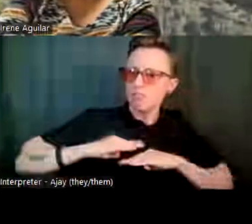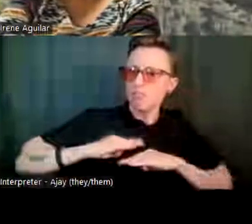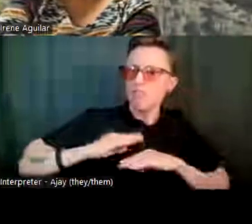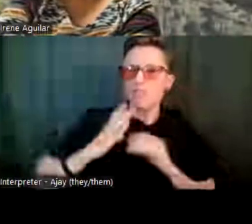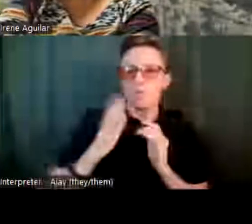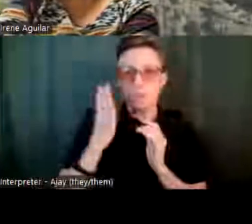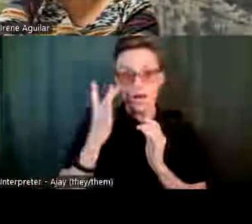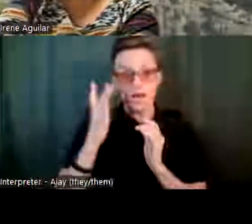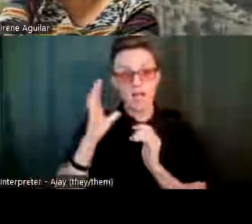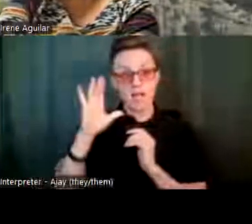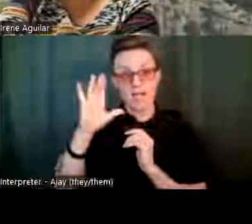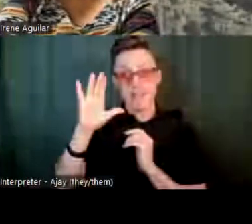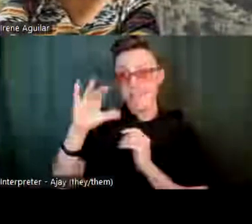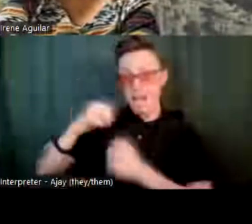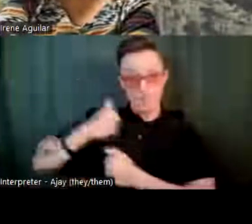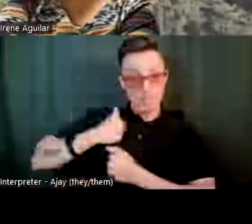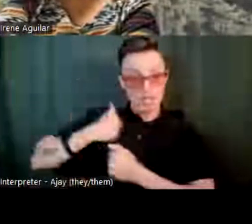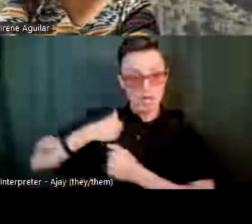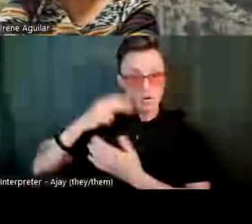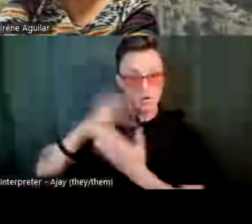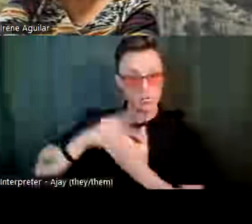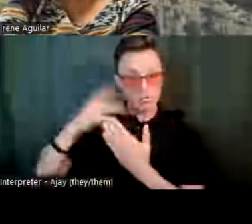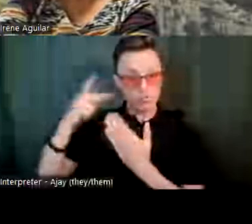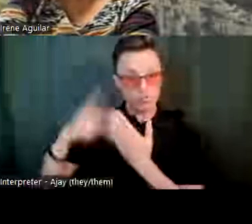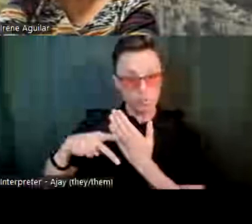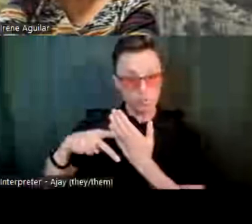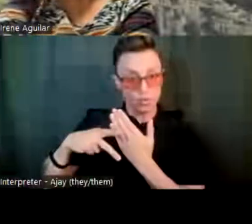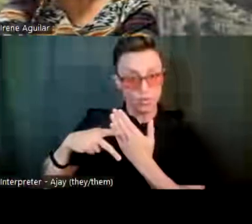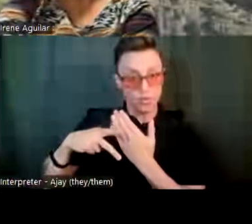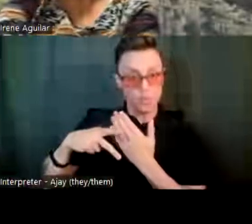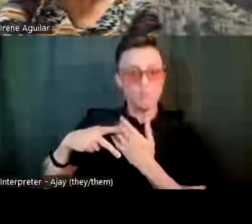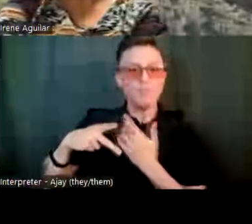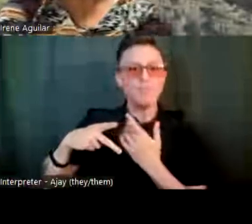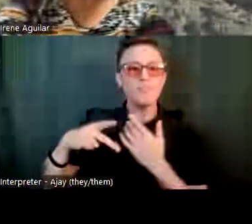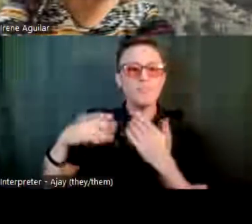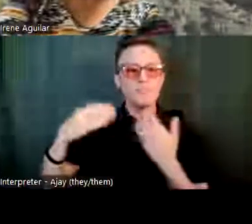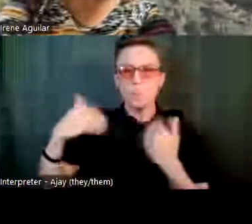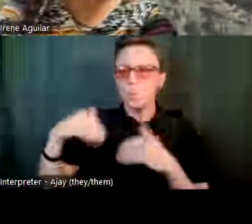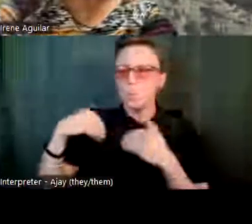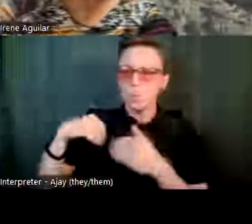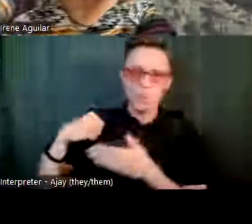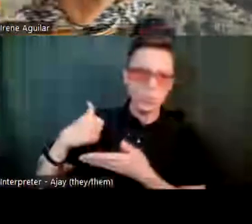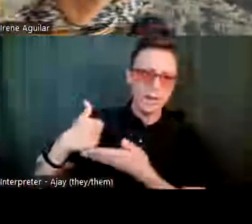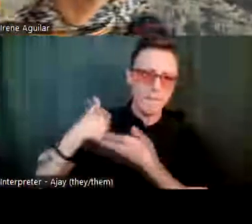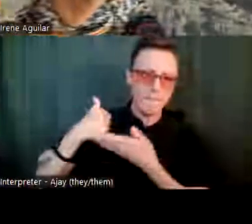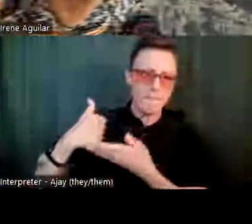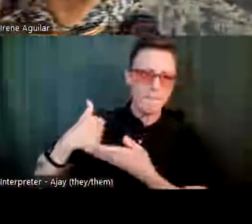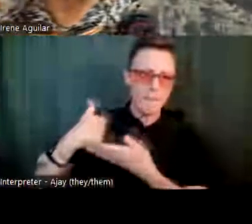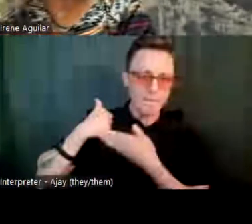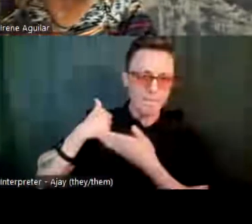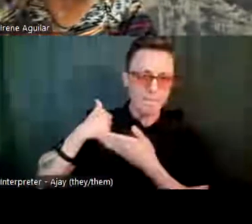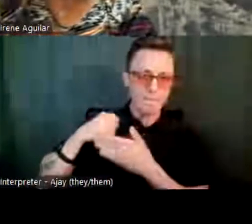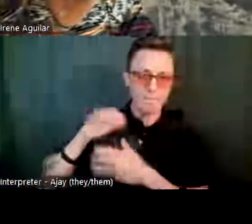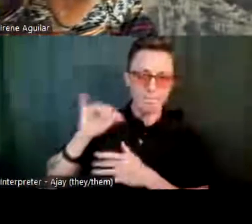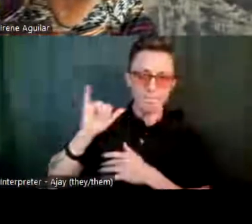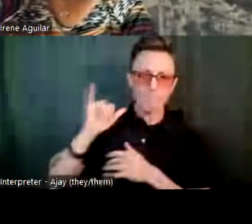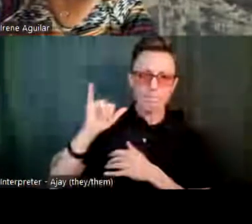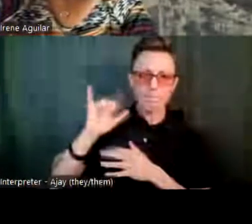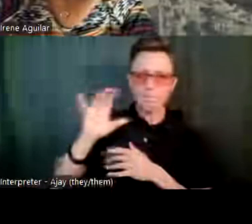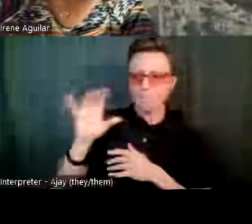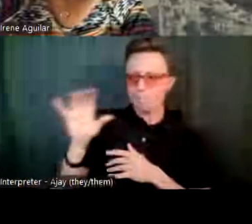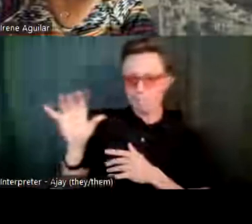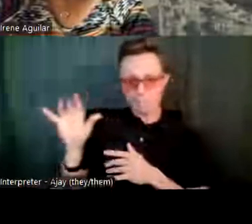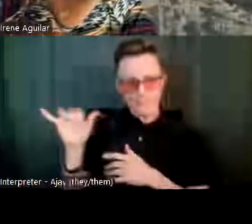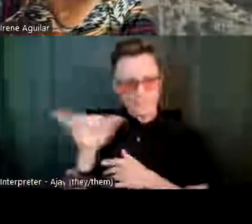said, that program through the military was pretty helpful. And just like my daughter,